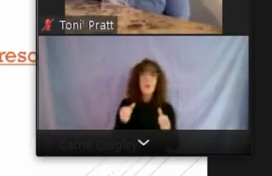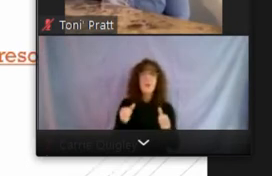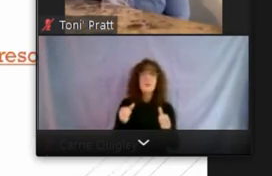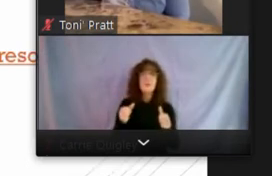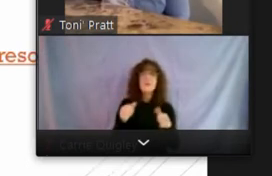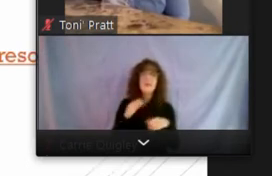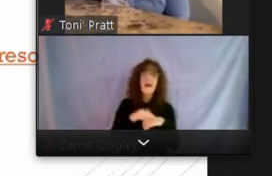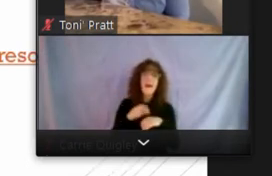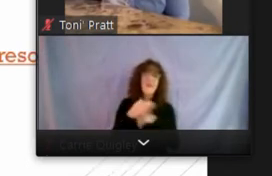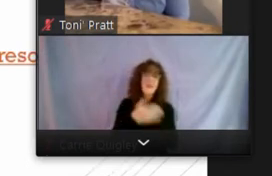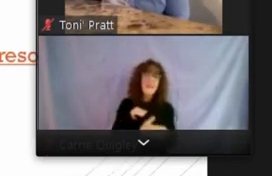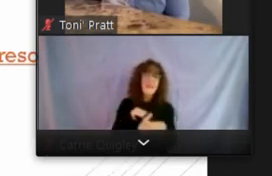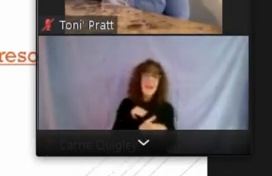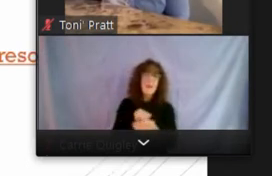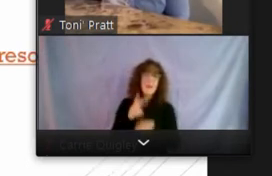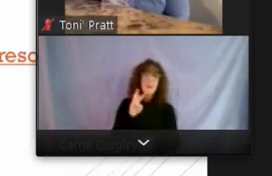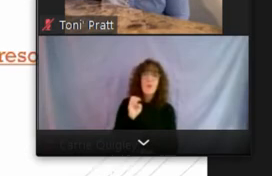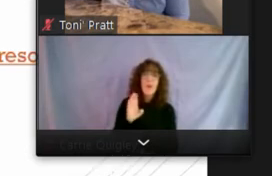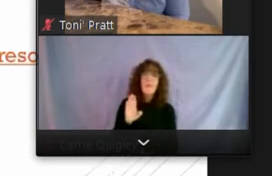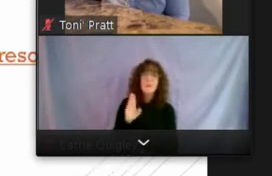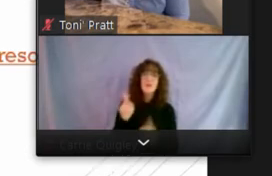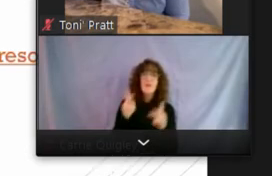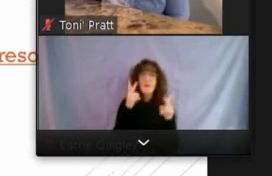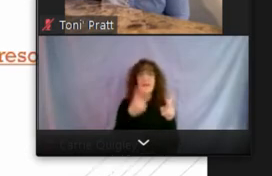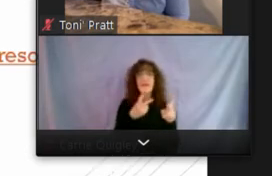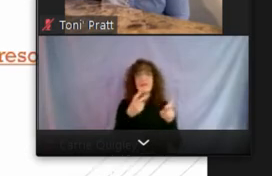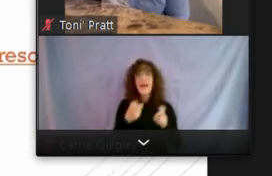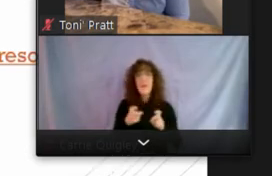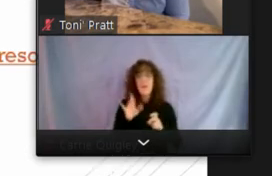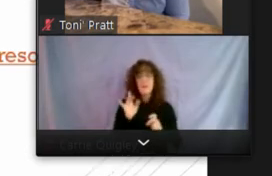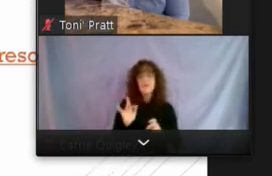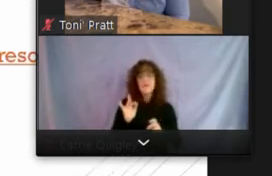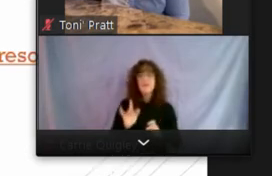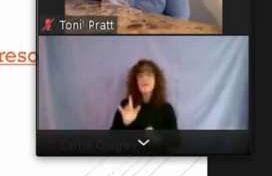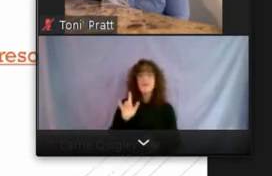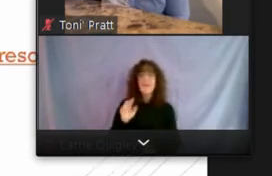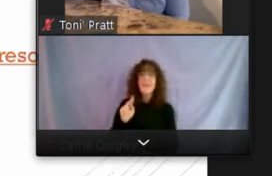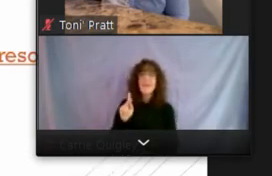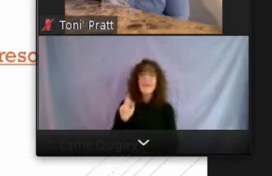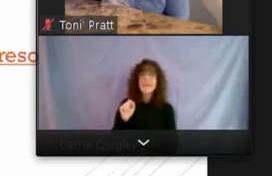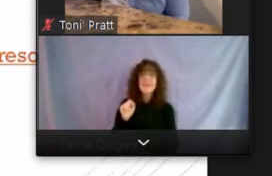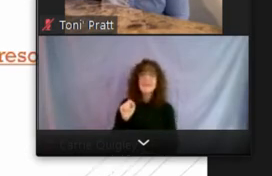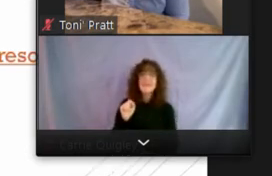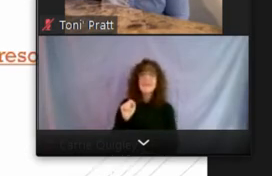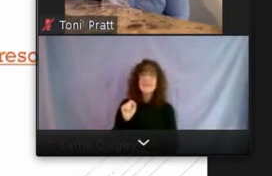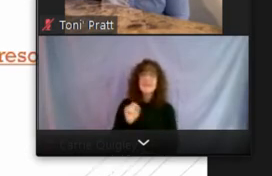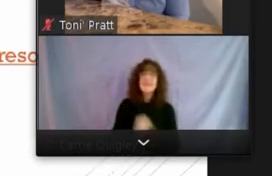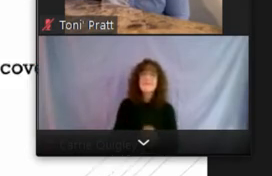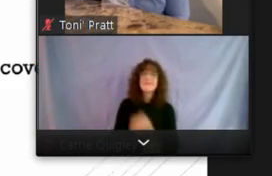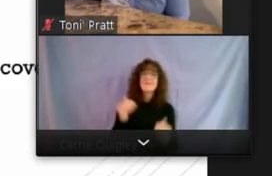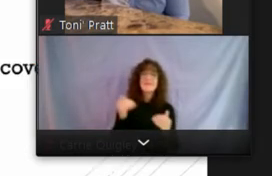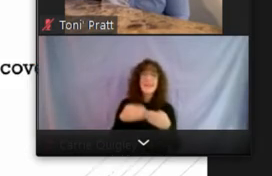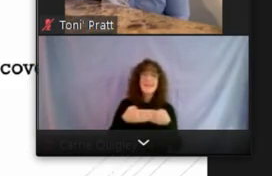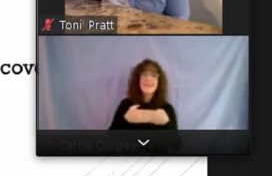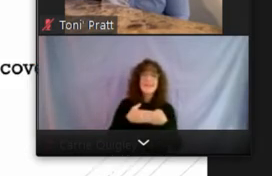the County website. So folks can download this and click these links to find those tools. Next slide.